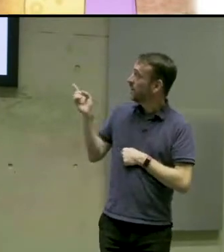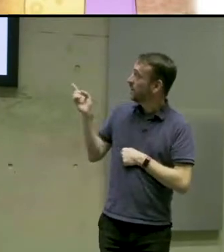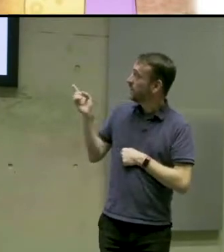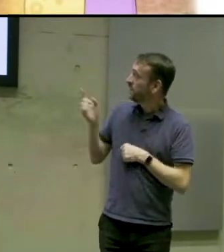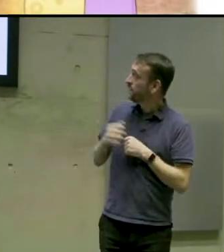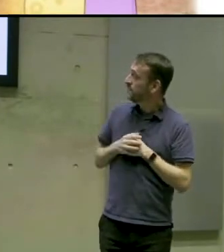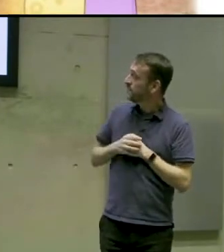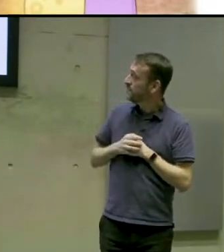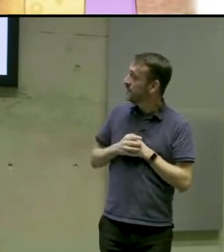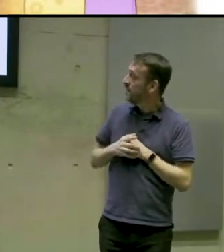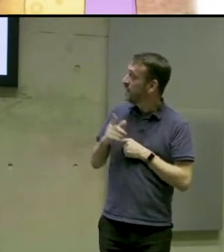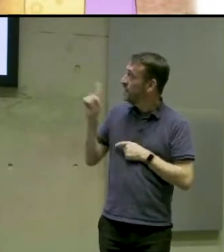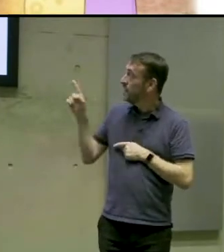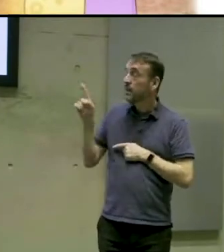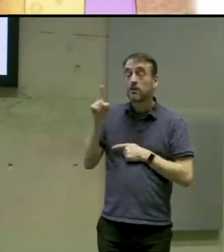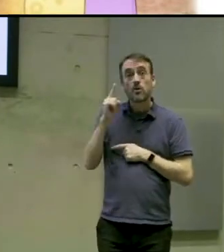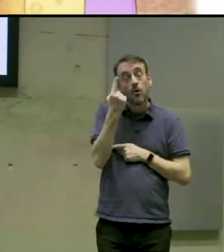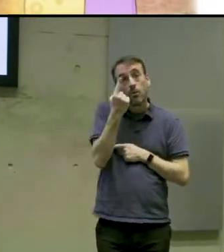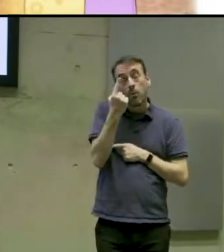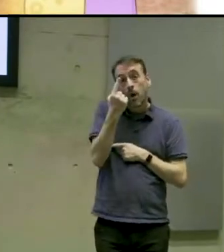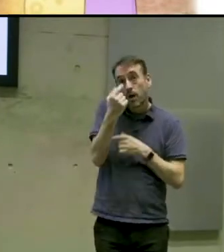most impact to our players.